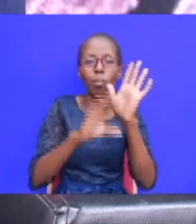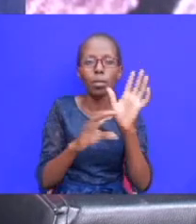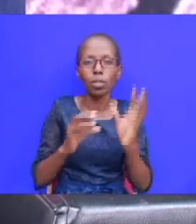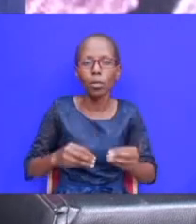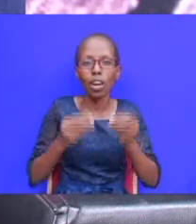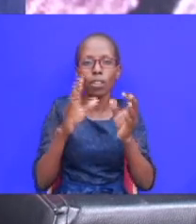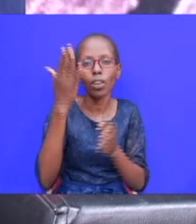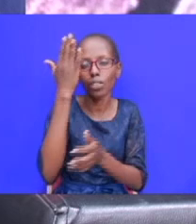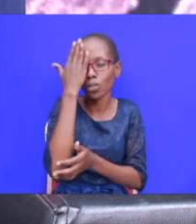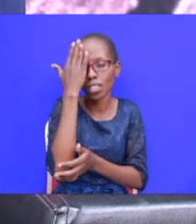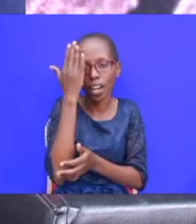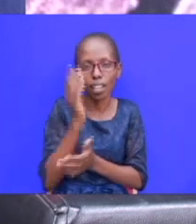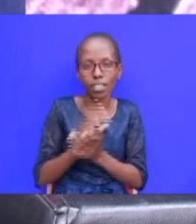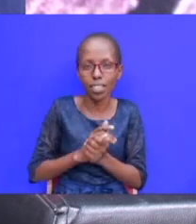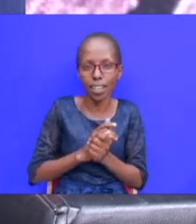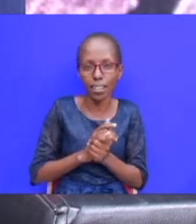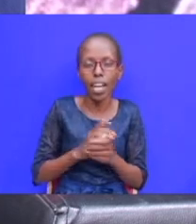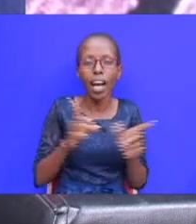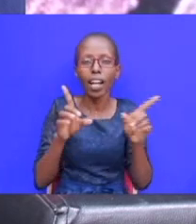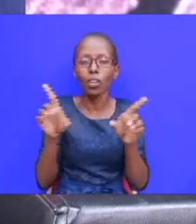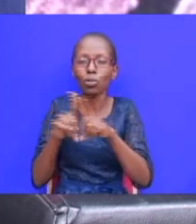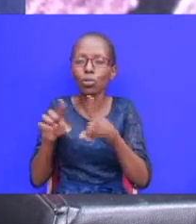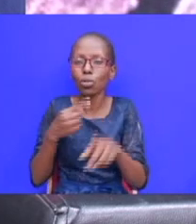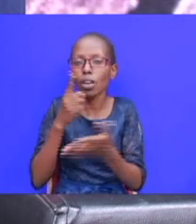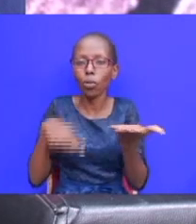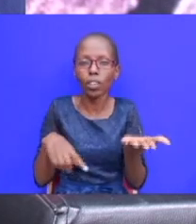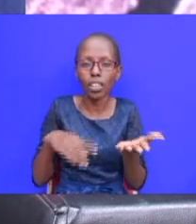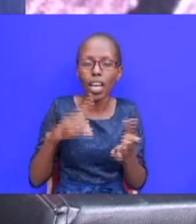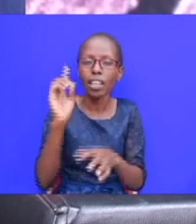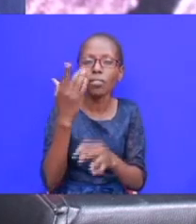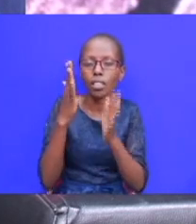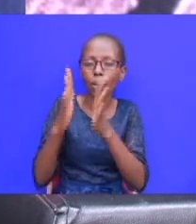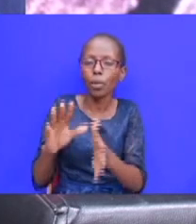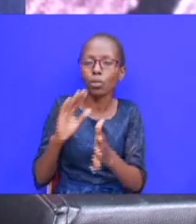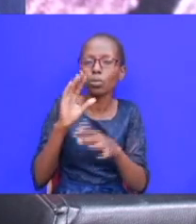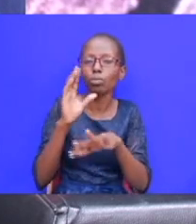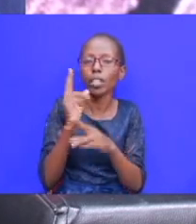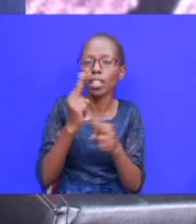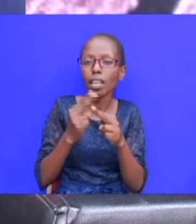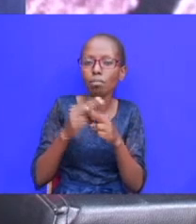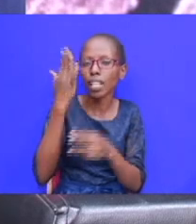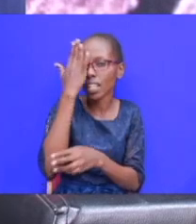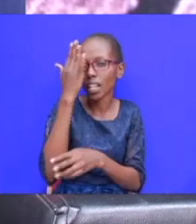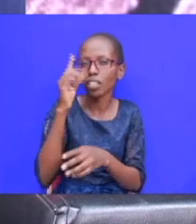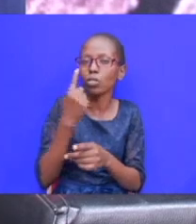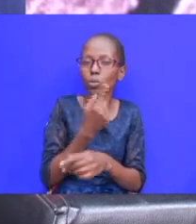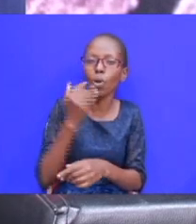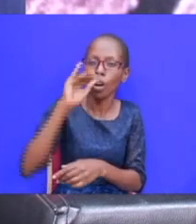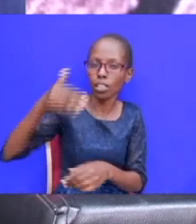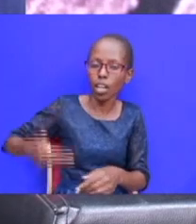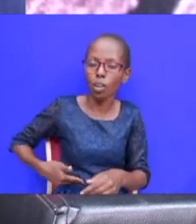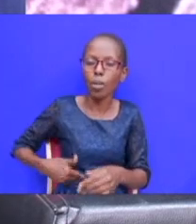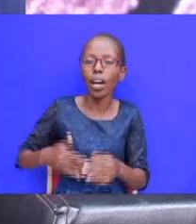given to israelites and i always say that you know the first person to be called israel is a jackal but we pray and say the